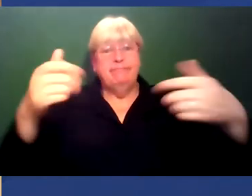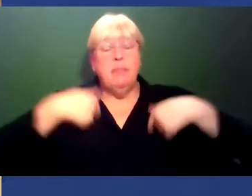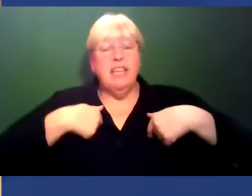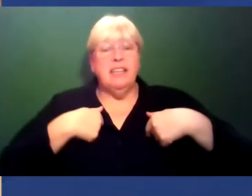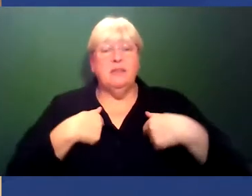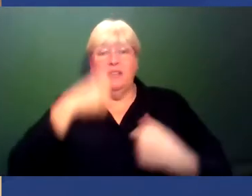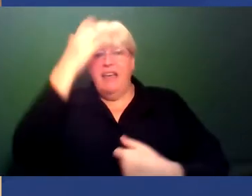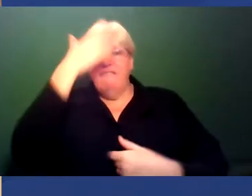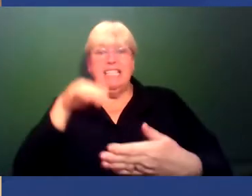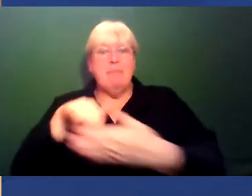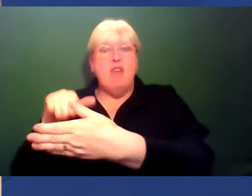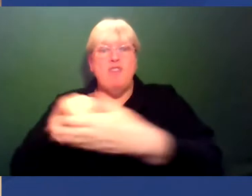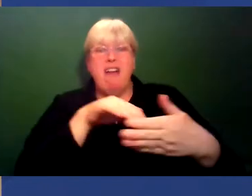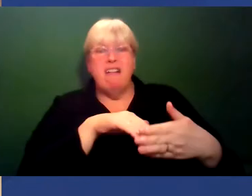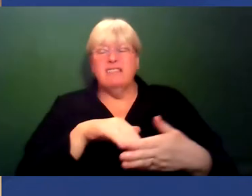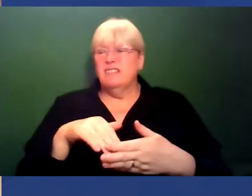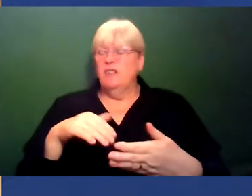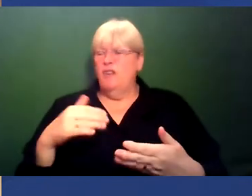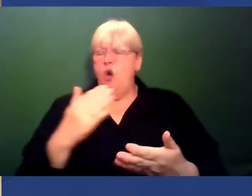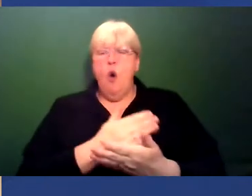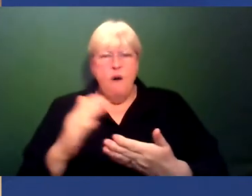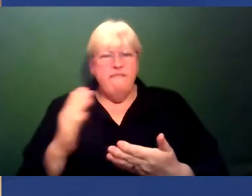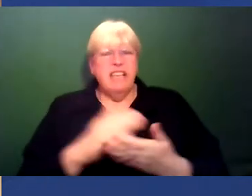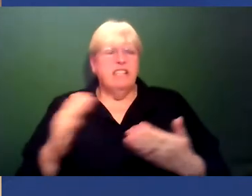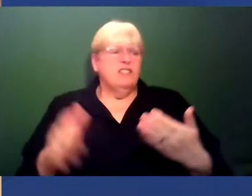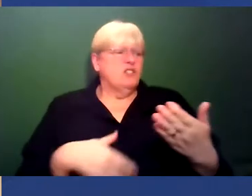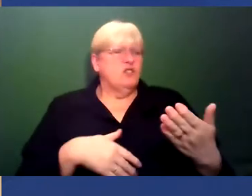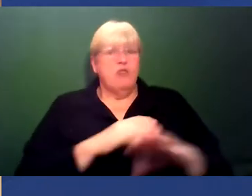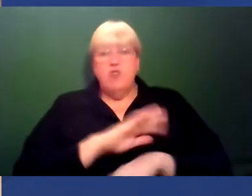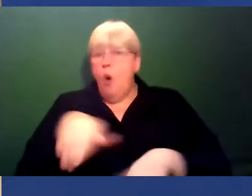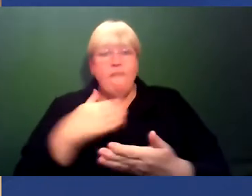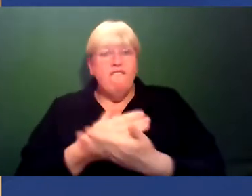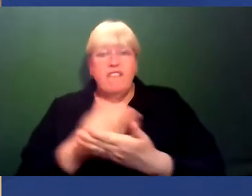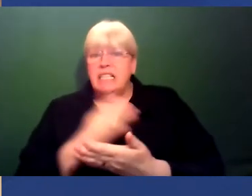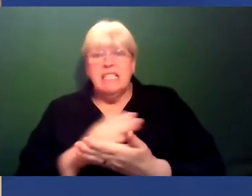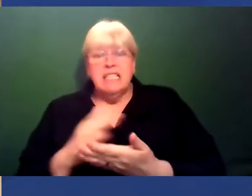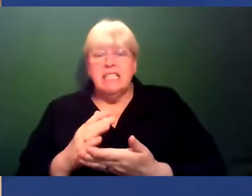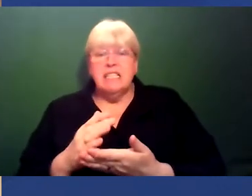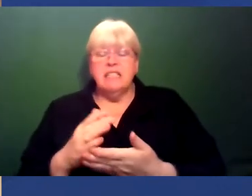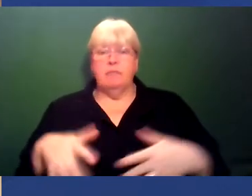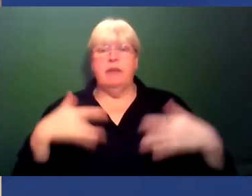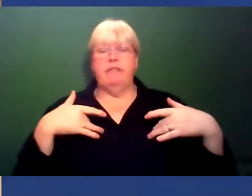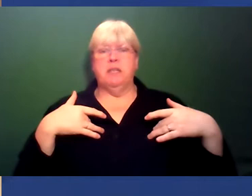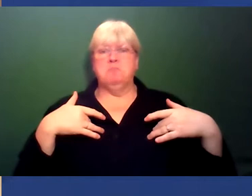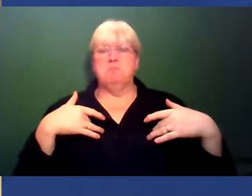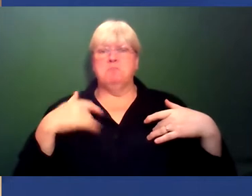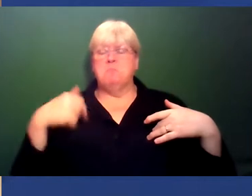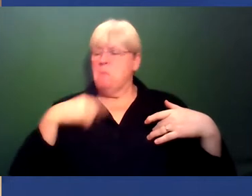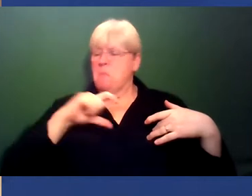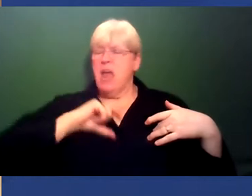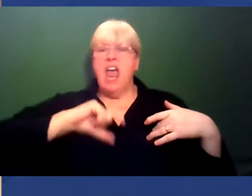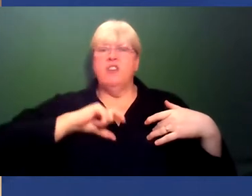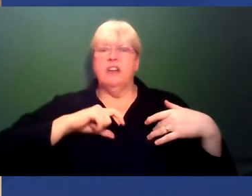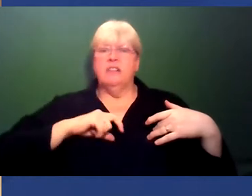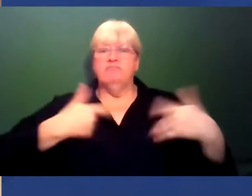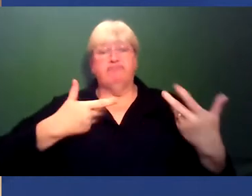barriers that have either been really obvious to me or maybe a bit more subtle, I felt compelled because of my character to take them on. And